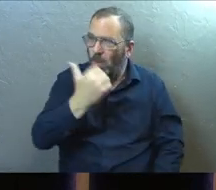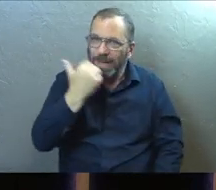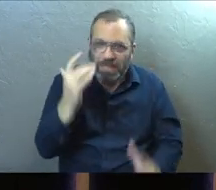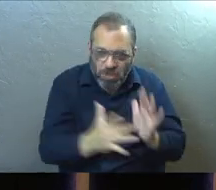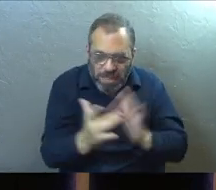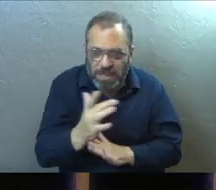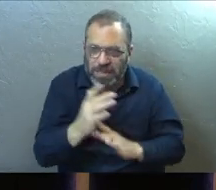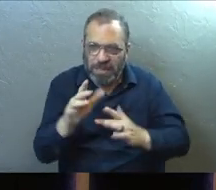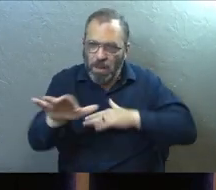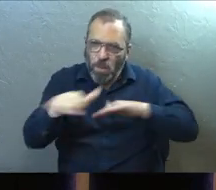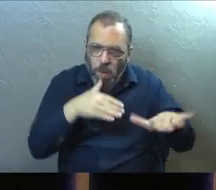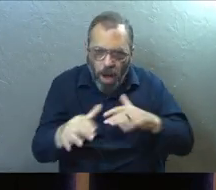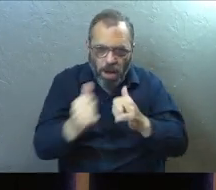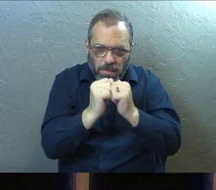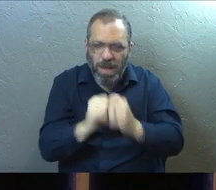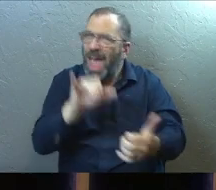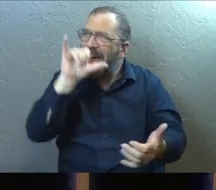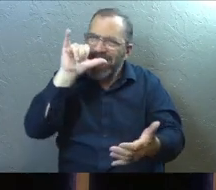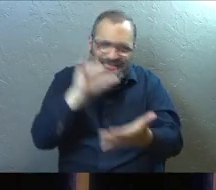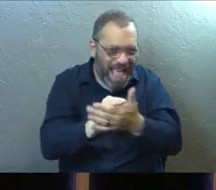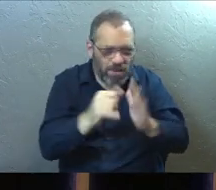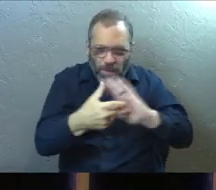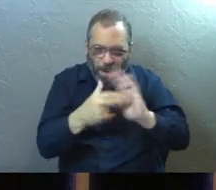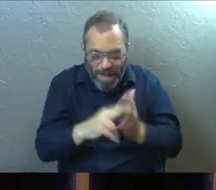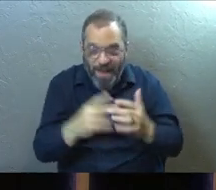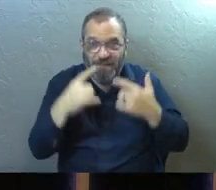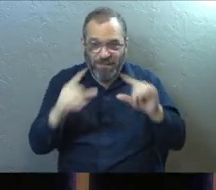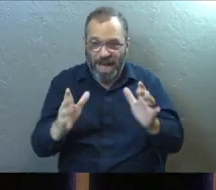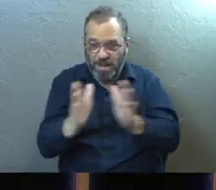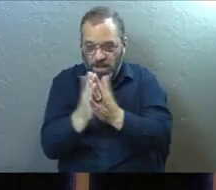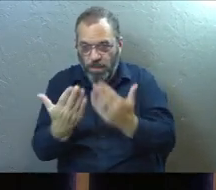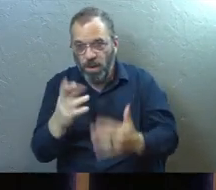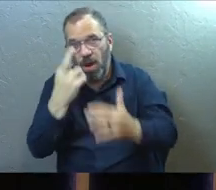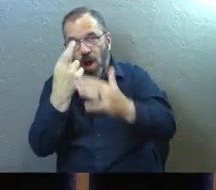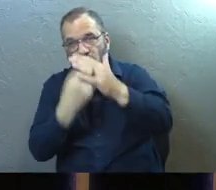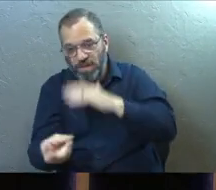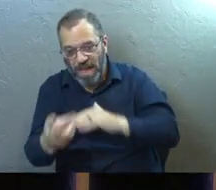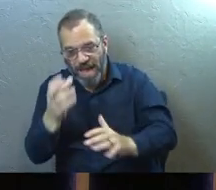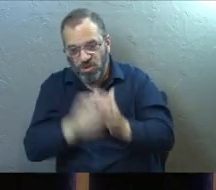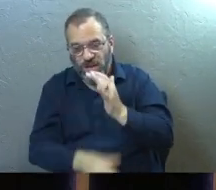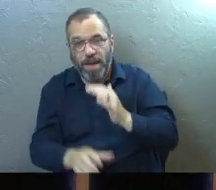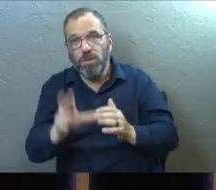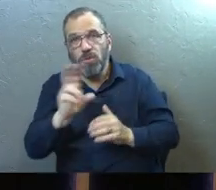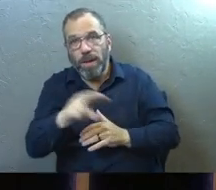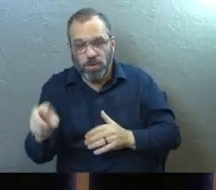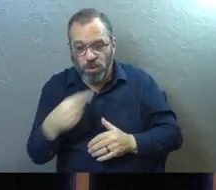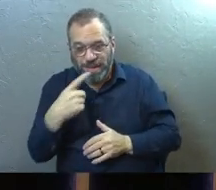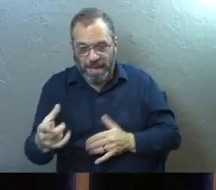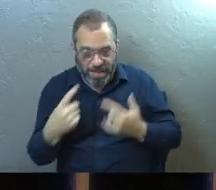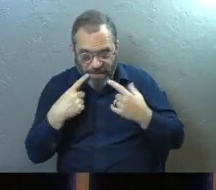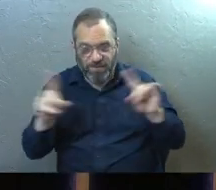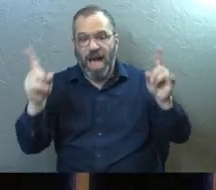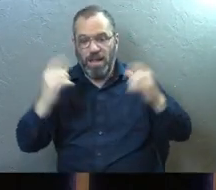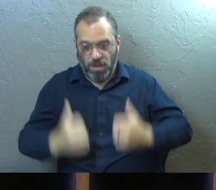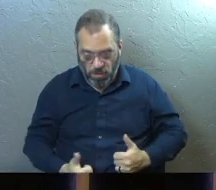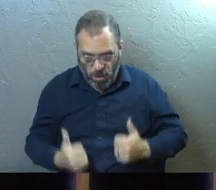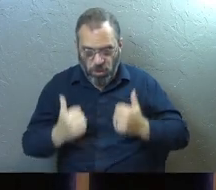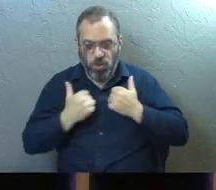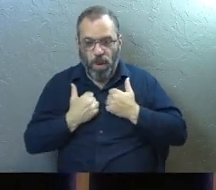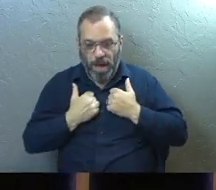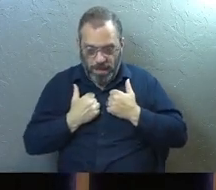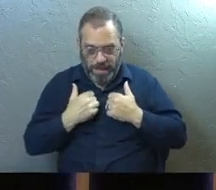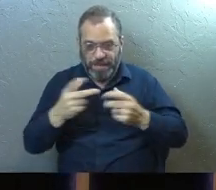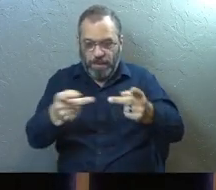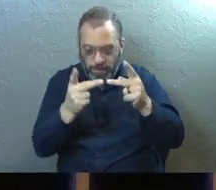him. He wanted us to walk with him. Like that's the whole thing. When we finally get to the book of Revelation, look at the last chapter. It says at last, the dwelling place